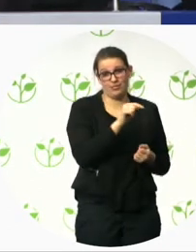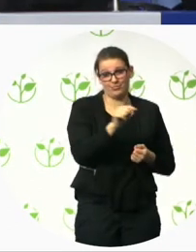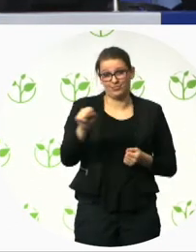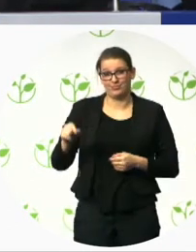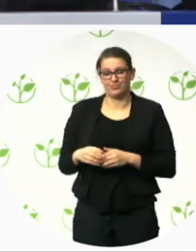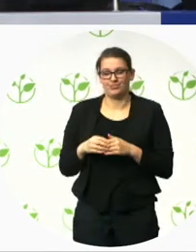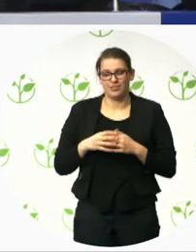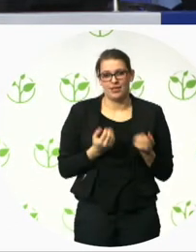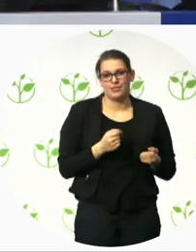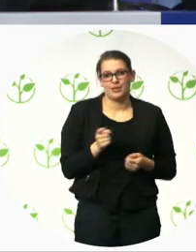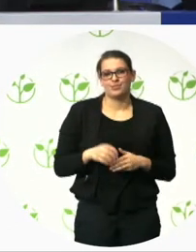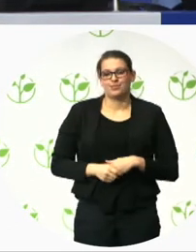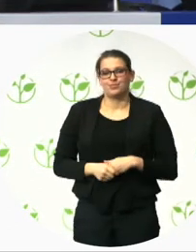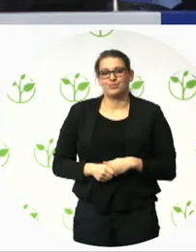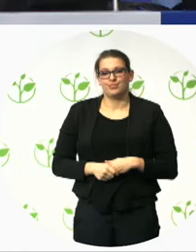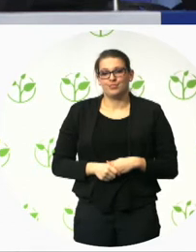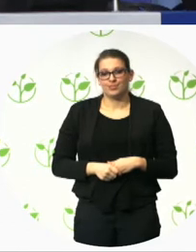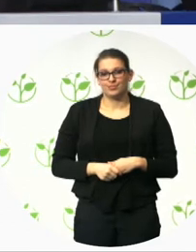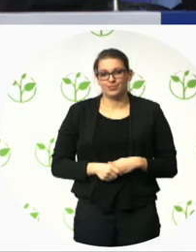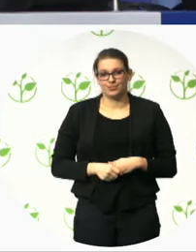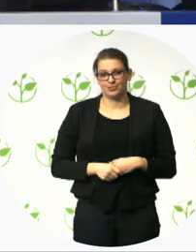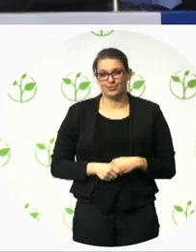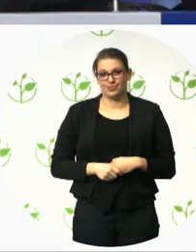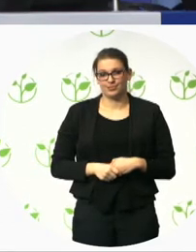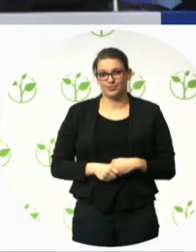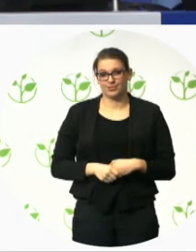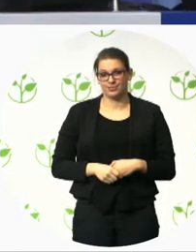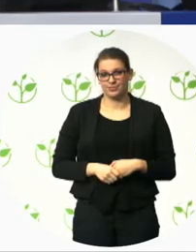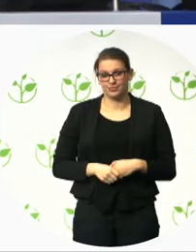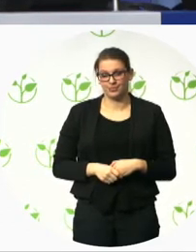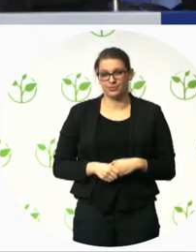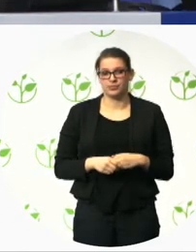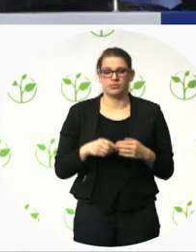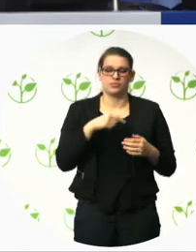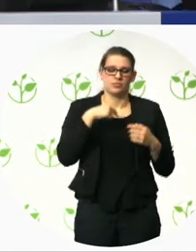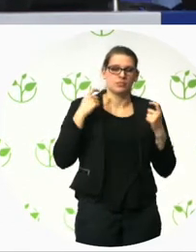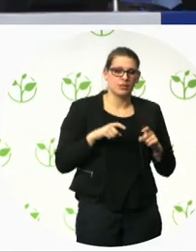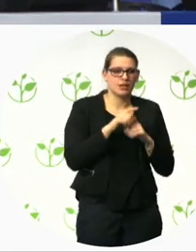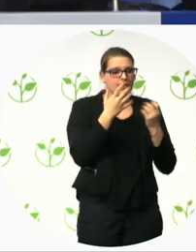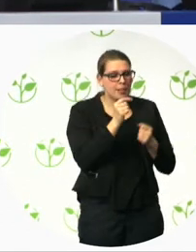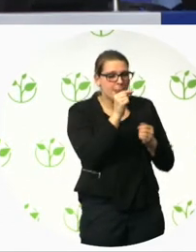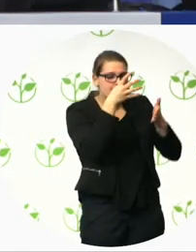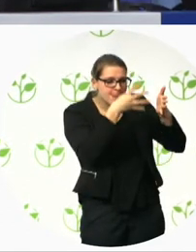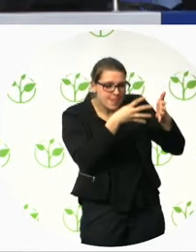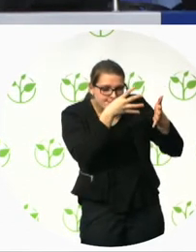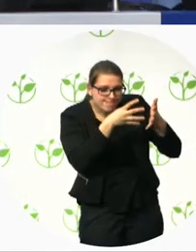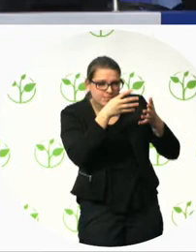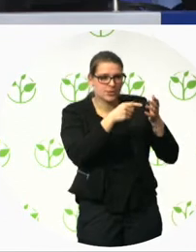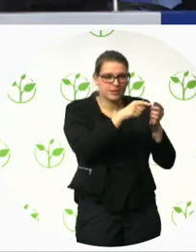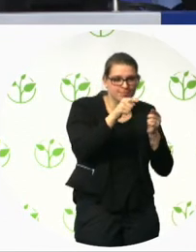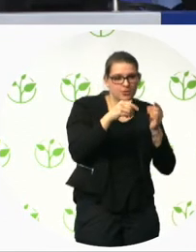implementations and maybe even bring in new ideas to make inclusiveness even more visible in the neighborhood.